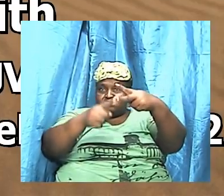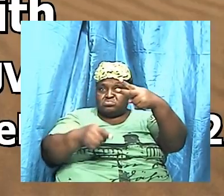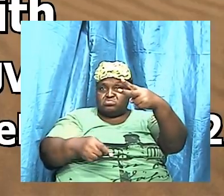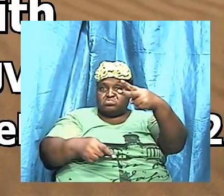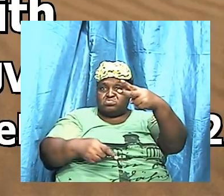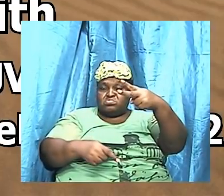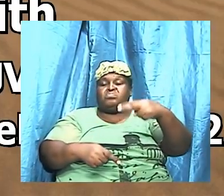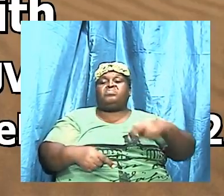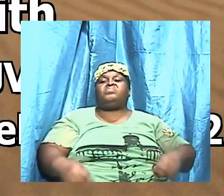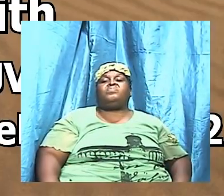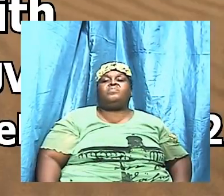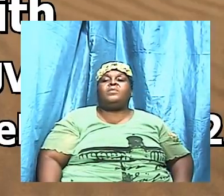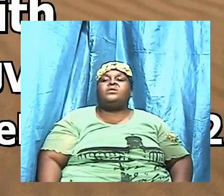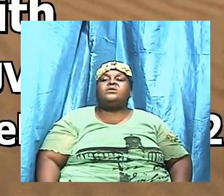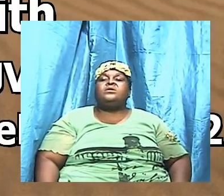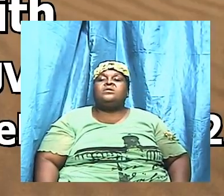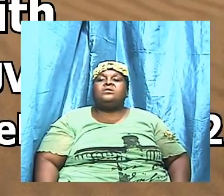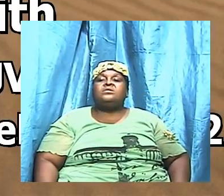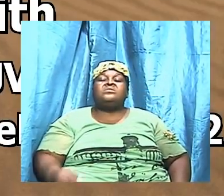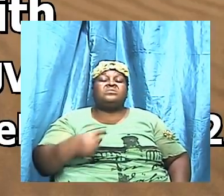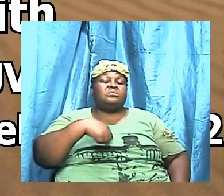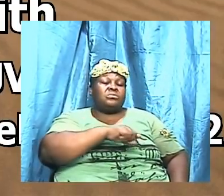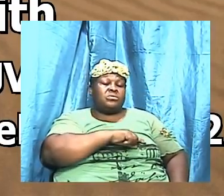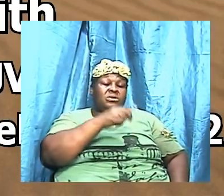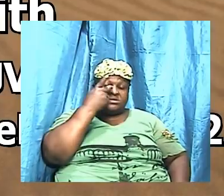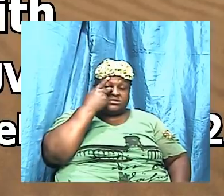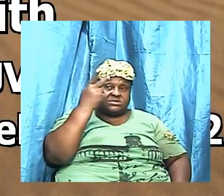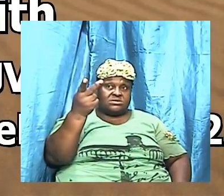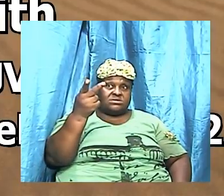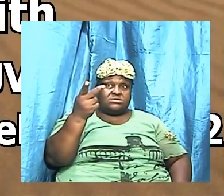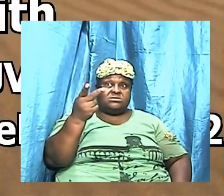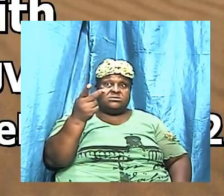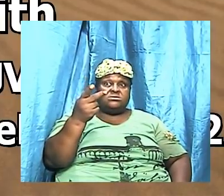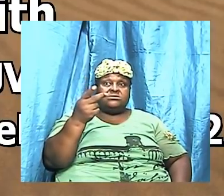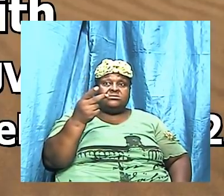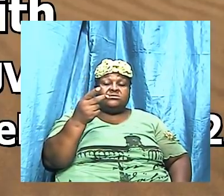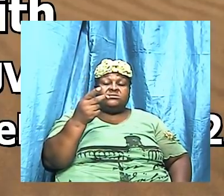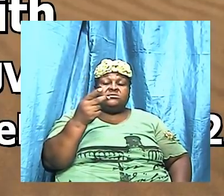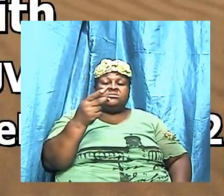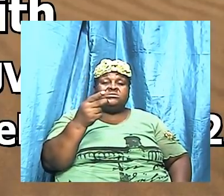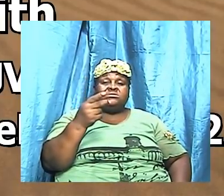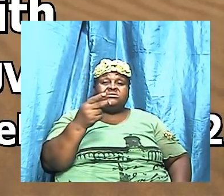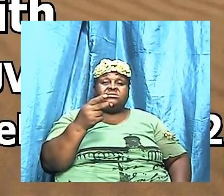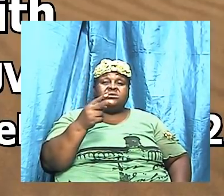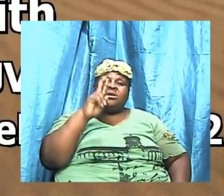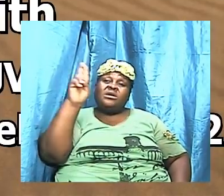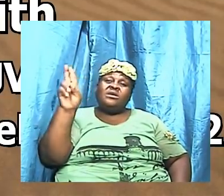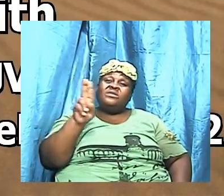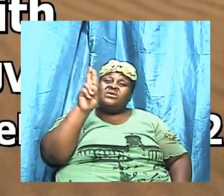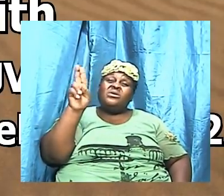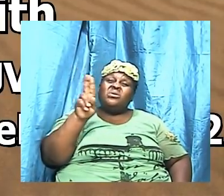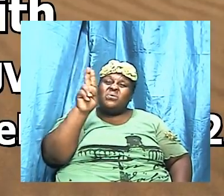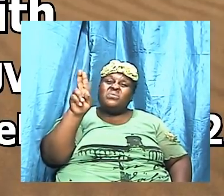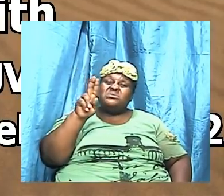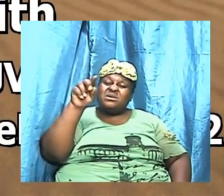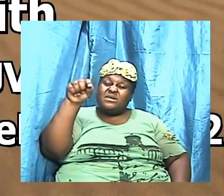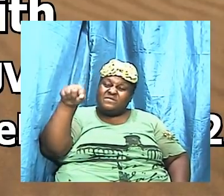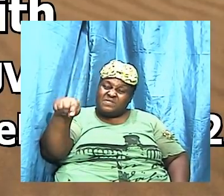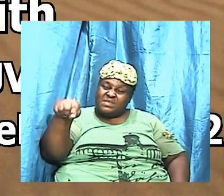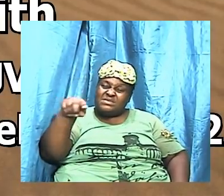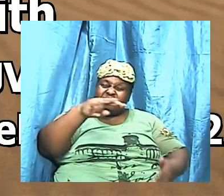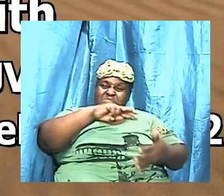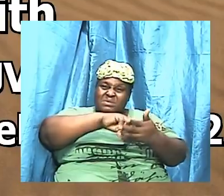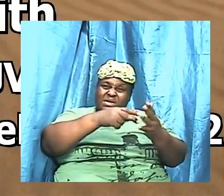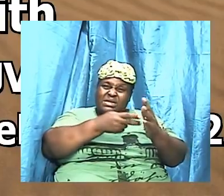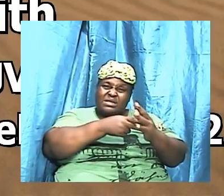So we are seeing that the use of this term,